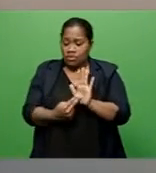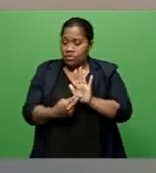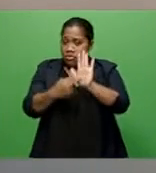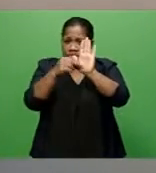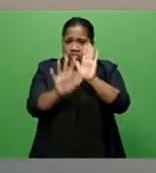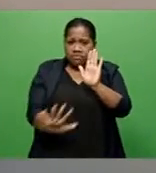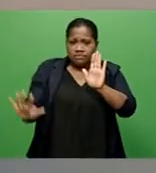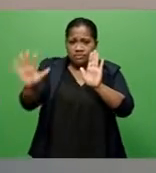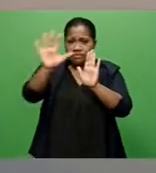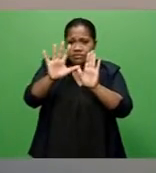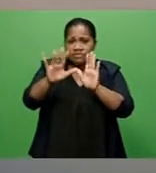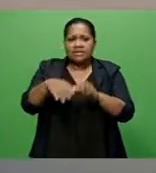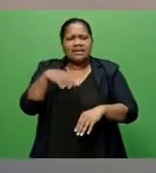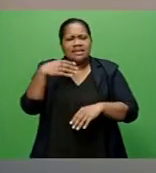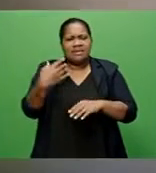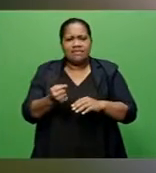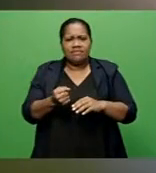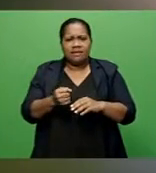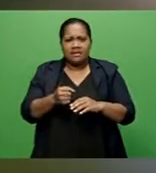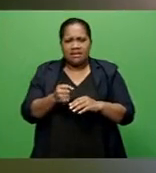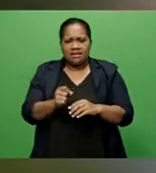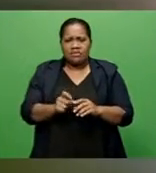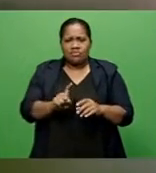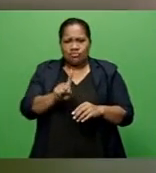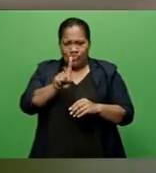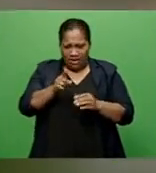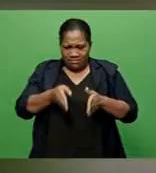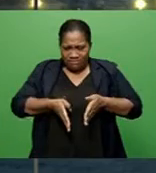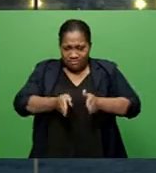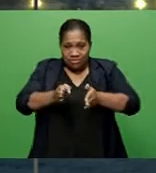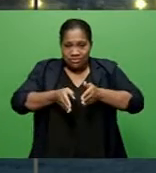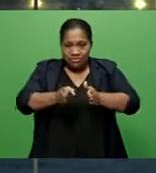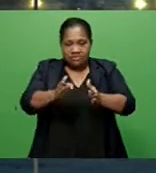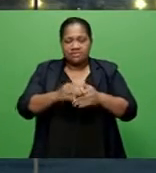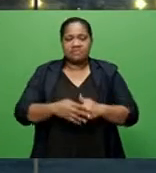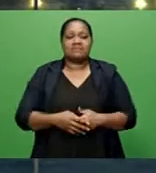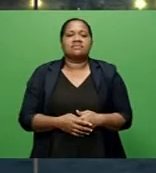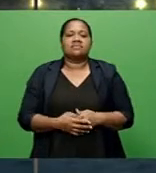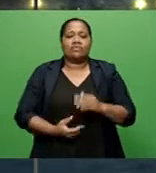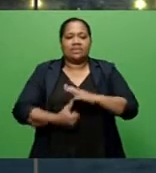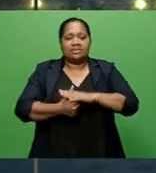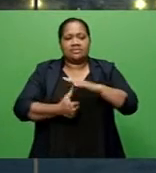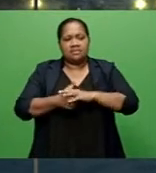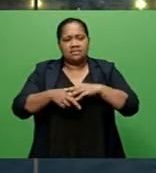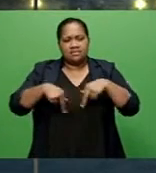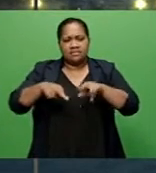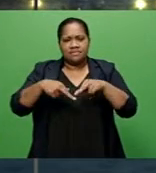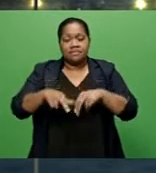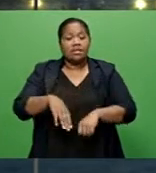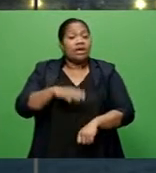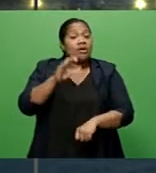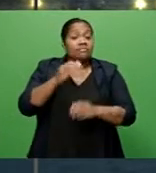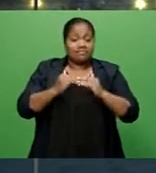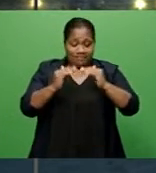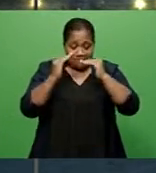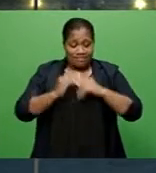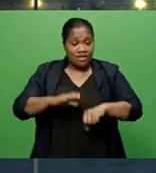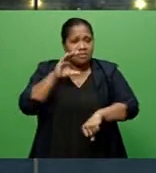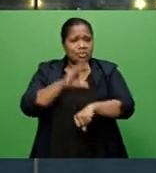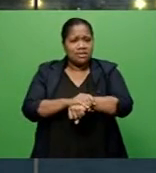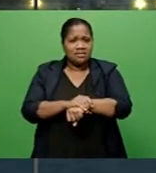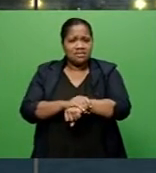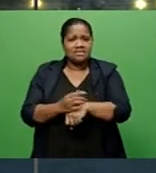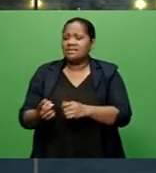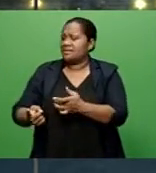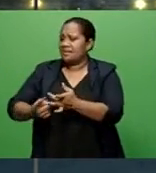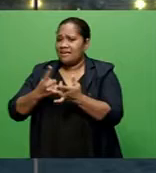up access to a single lane. Kritika Kumar, FBC News. Police officers and other first responders went beyond the